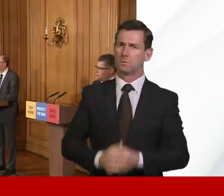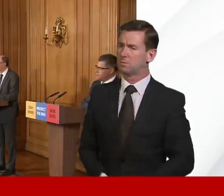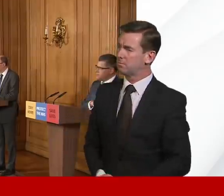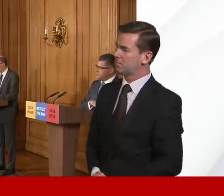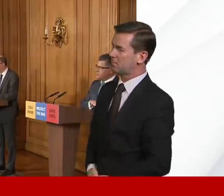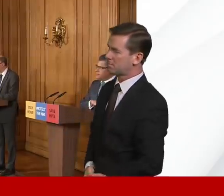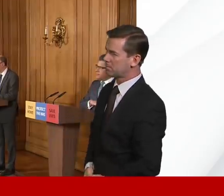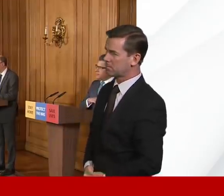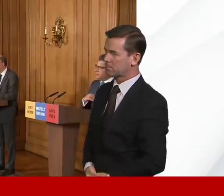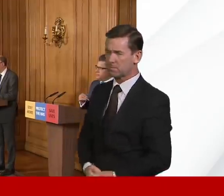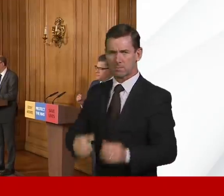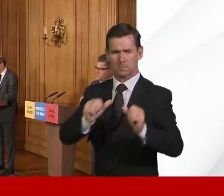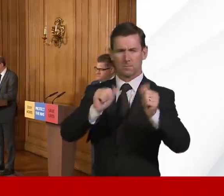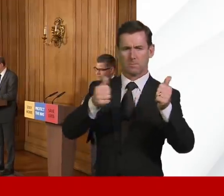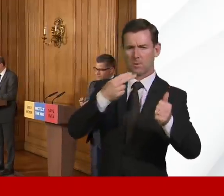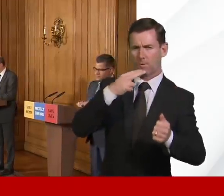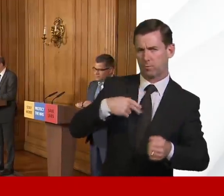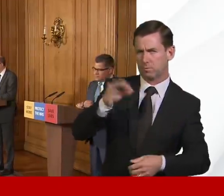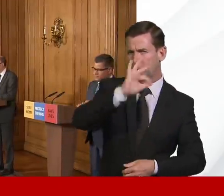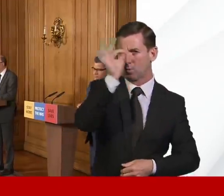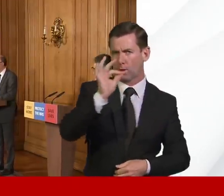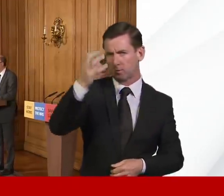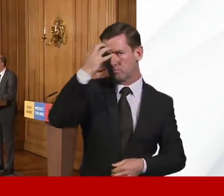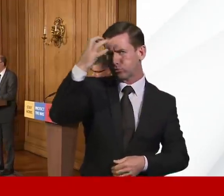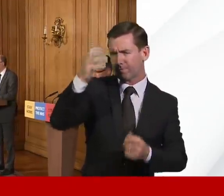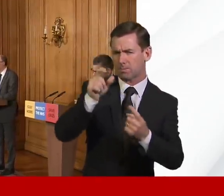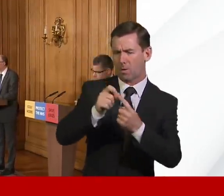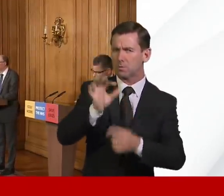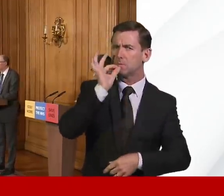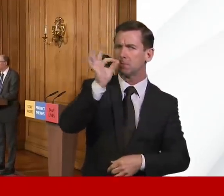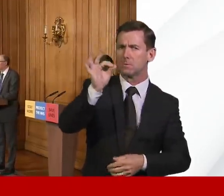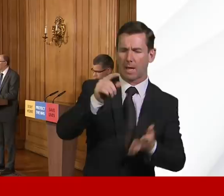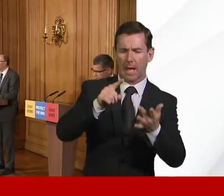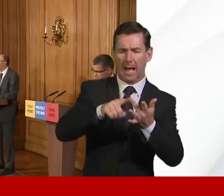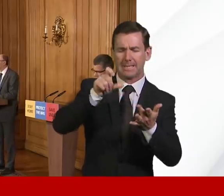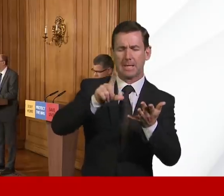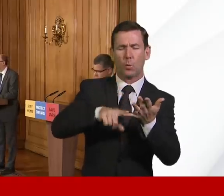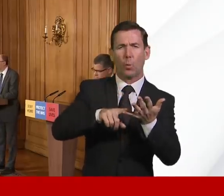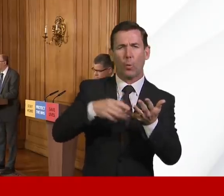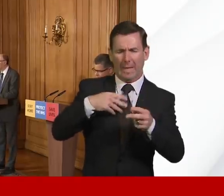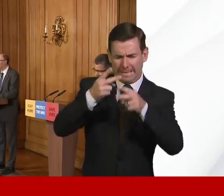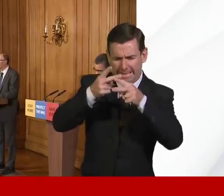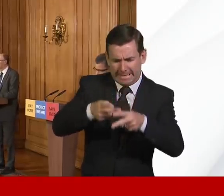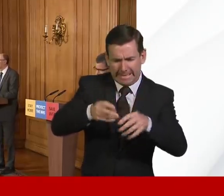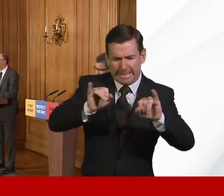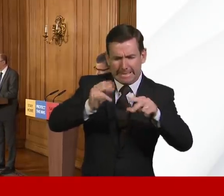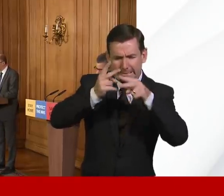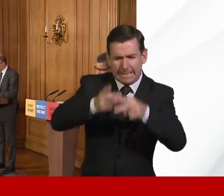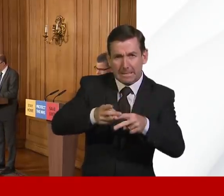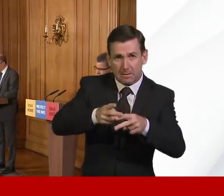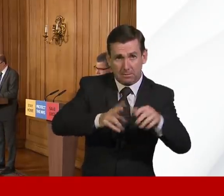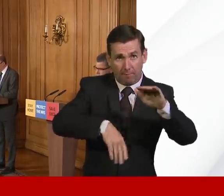Questions mainly for Professor Powis, I think. How full are intensive care units in London and around the UK at the moment?